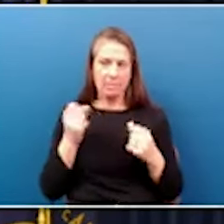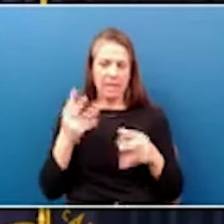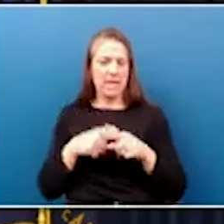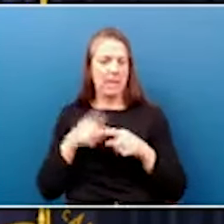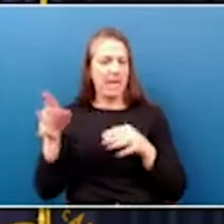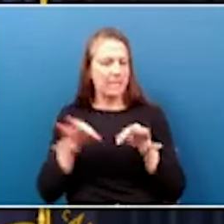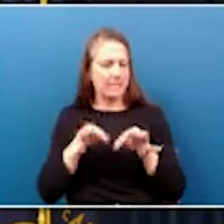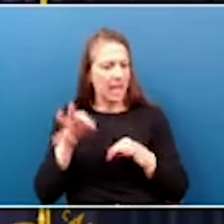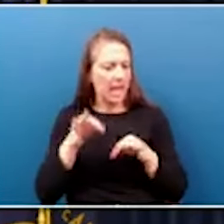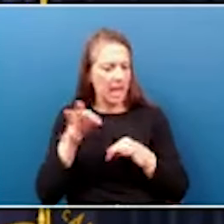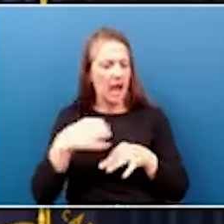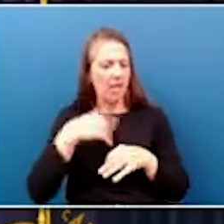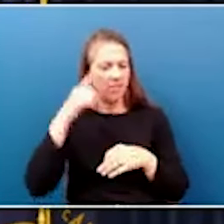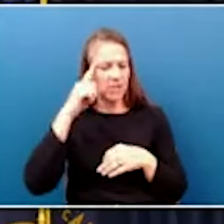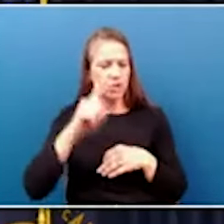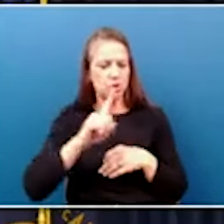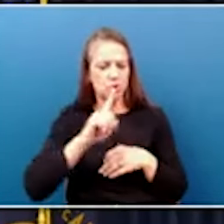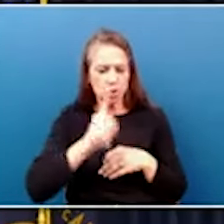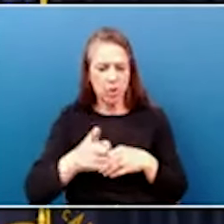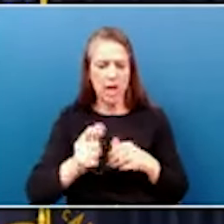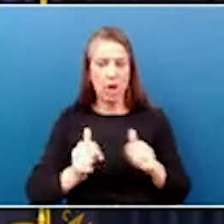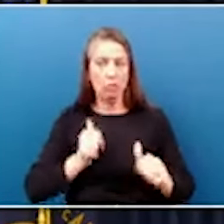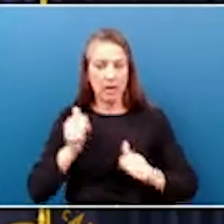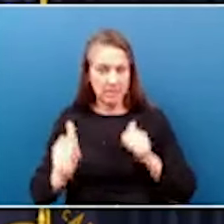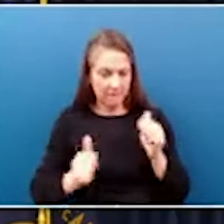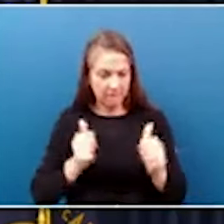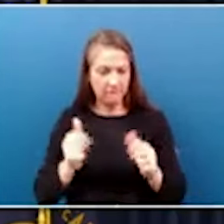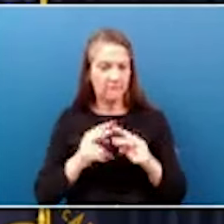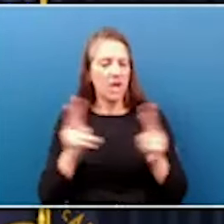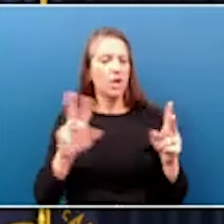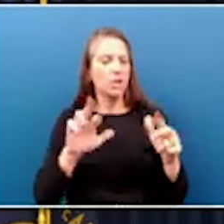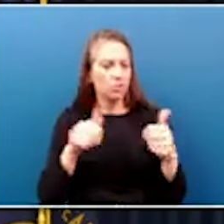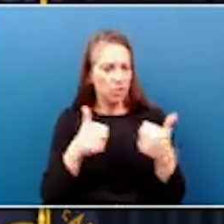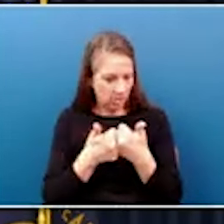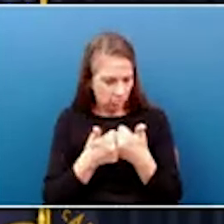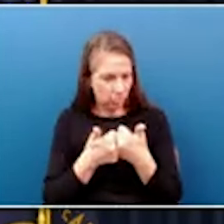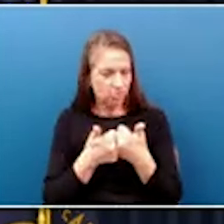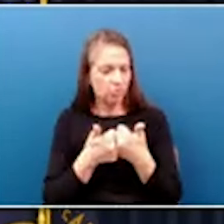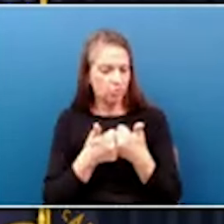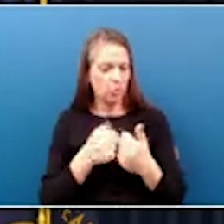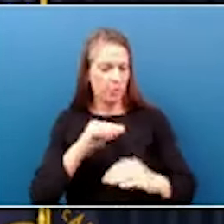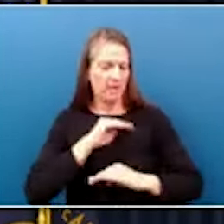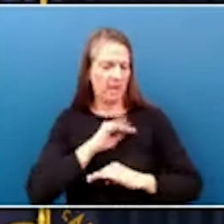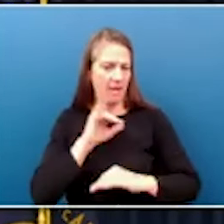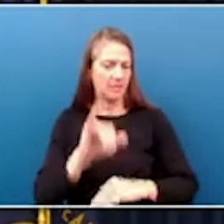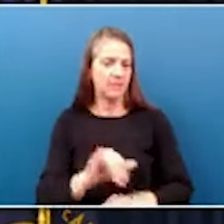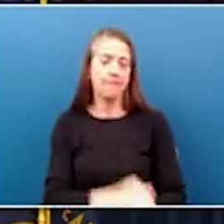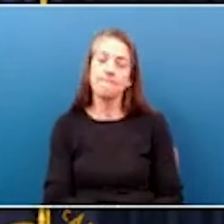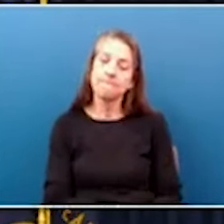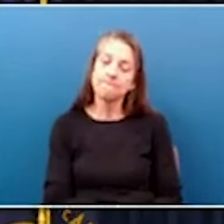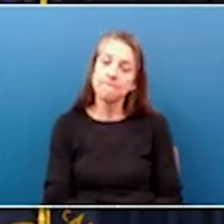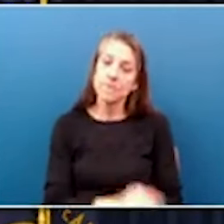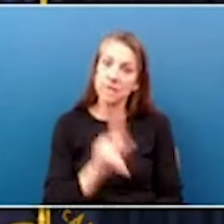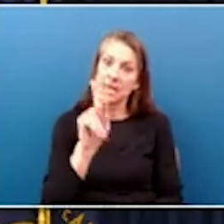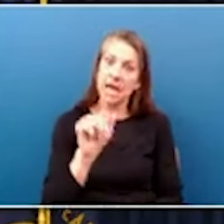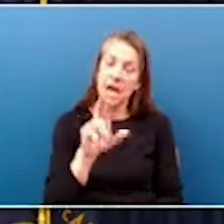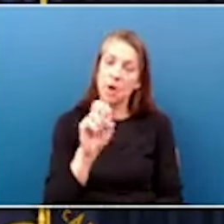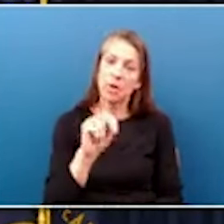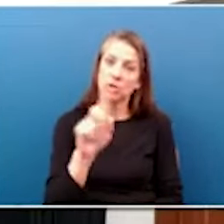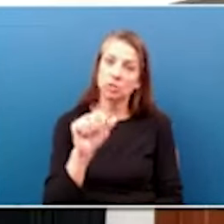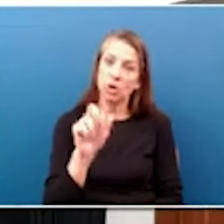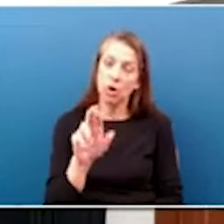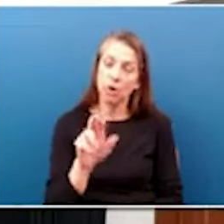really aggressive and really challenging to meet. Karen Czar on virtual.